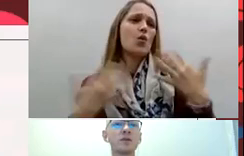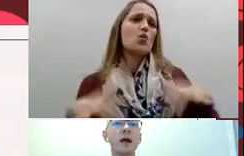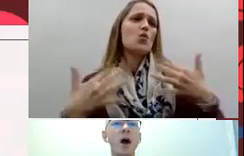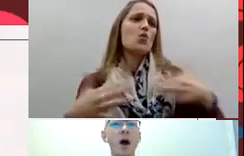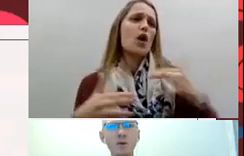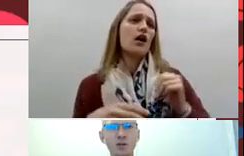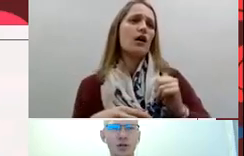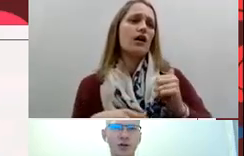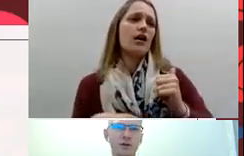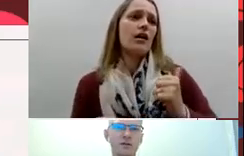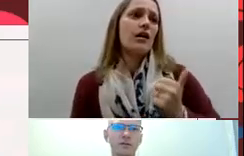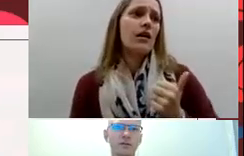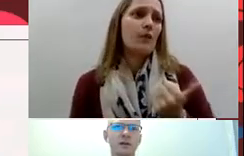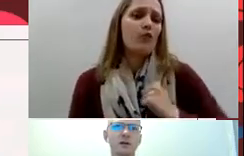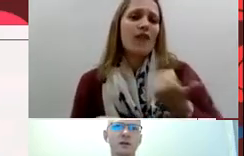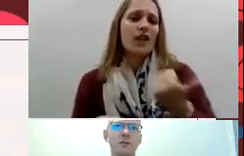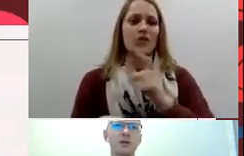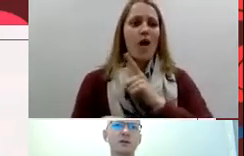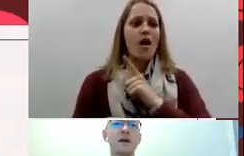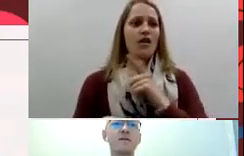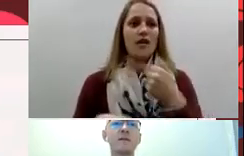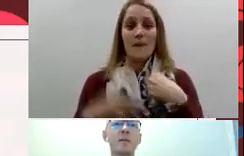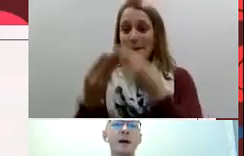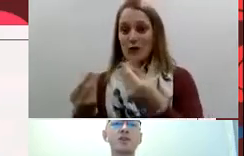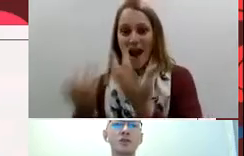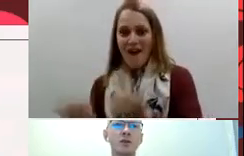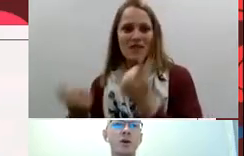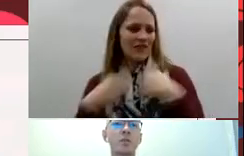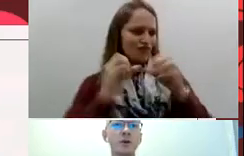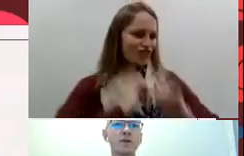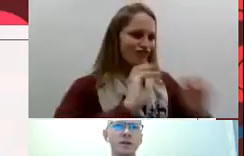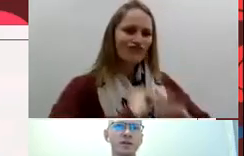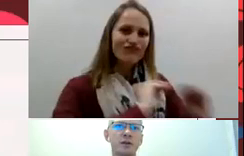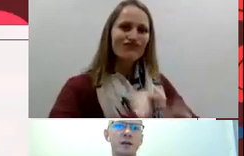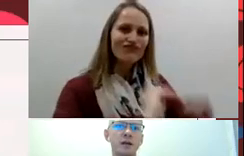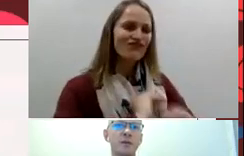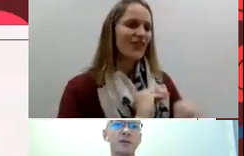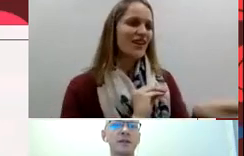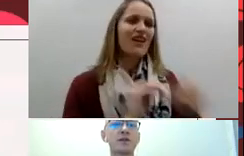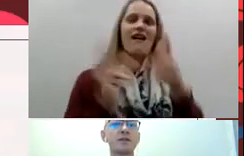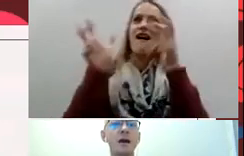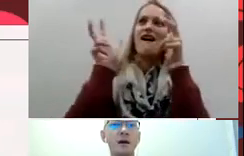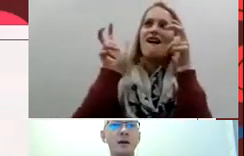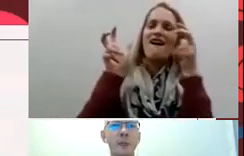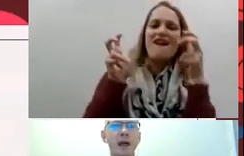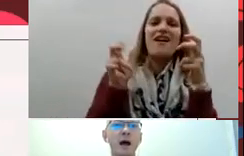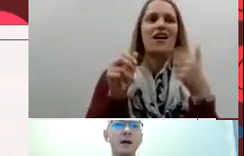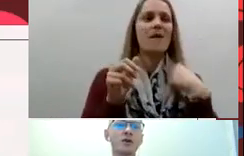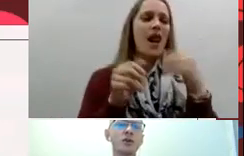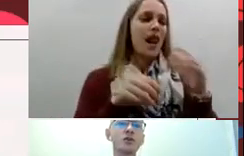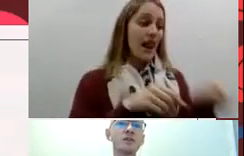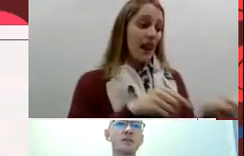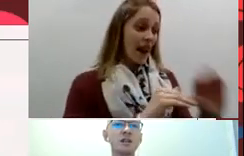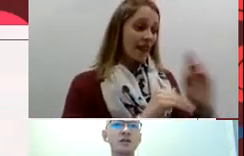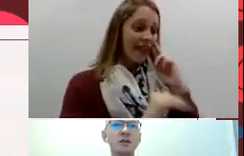I do with my own children because I feel my children are privileged because they are still young and I